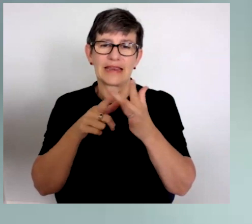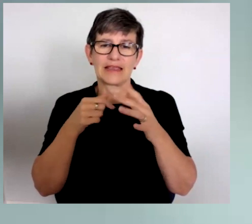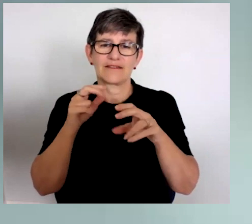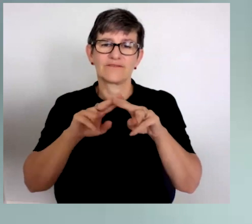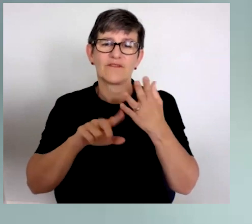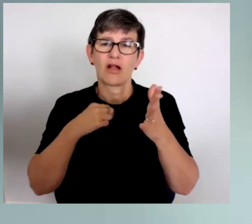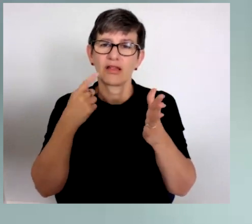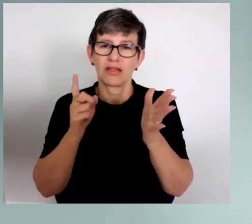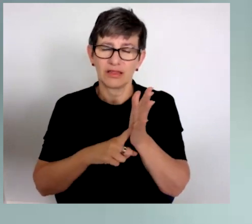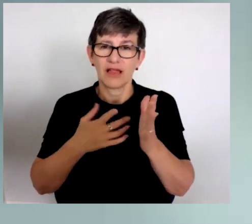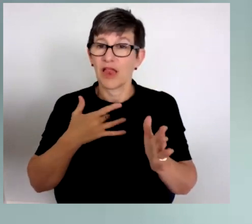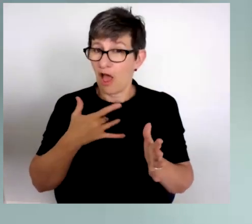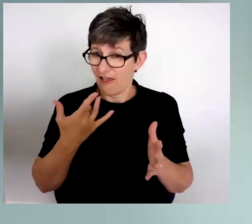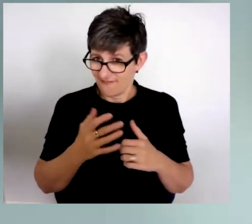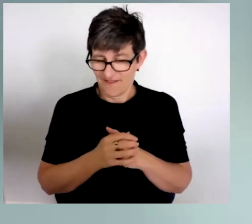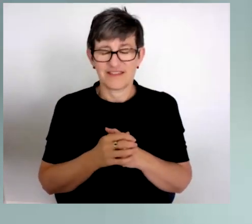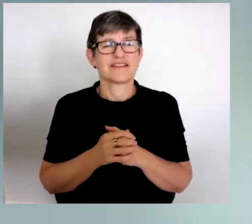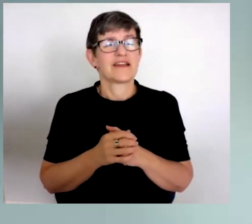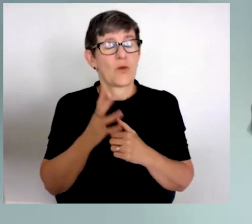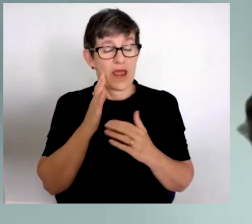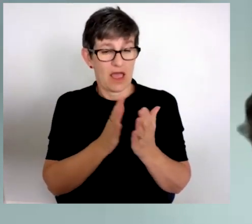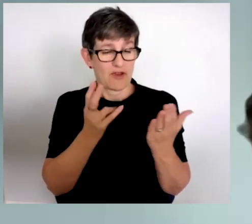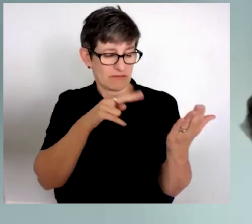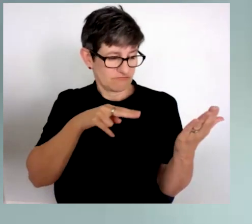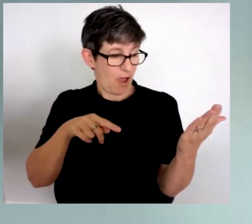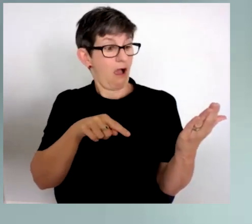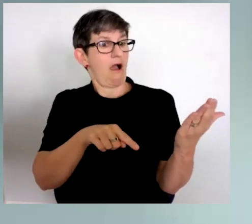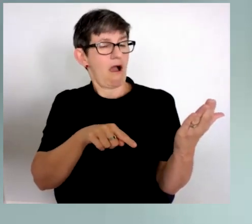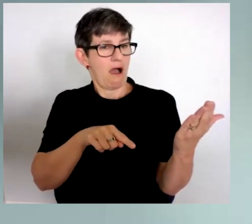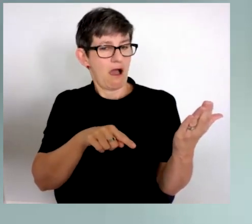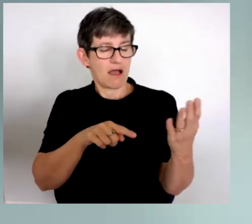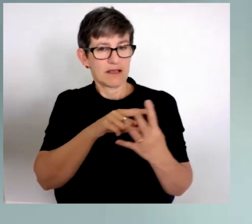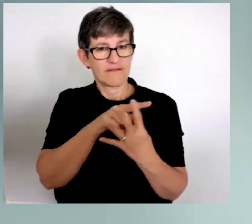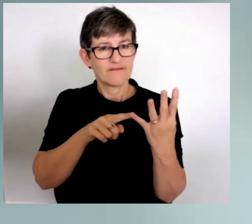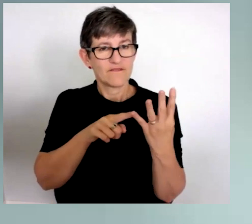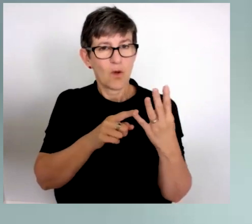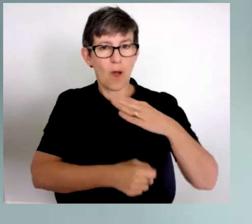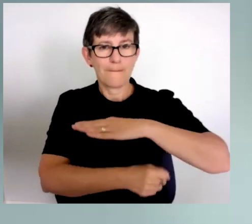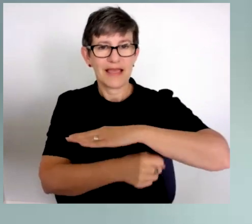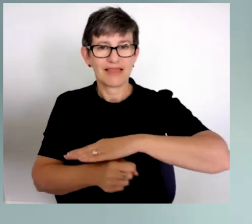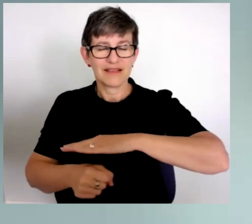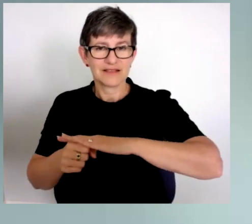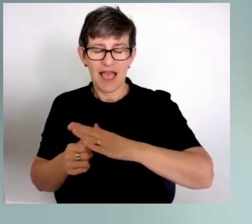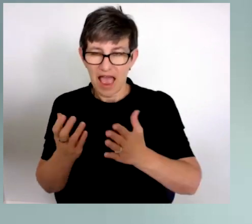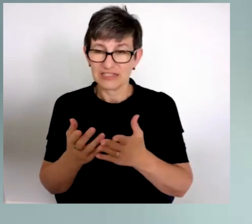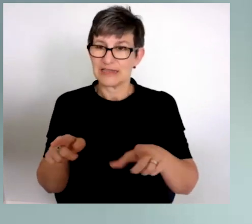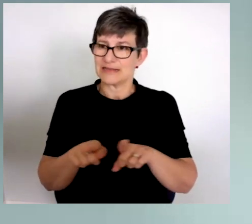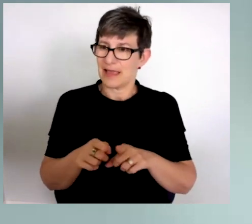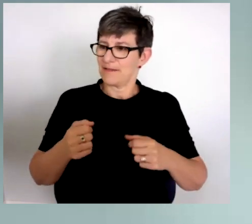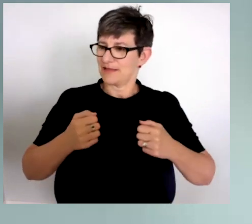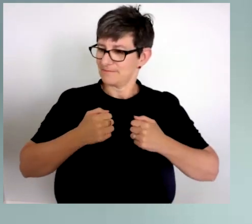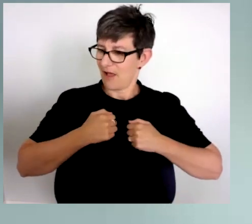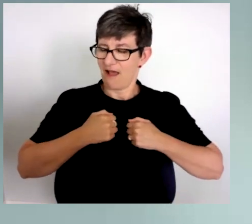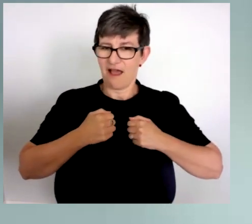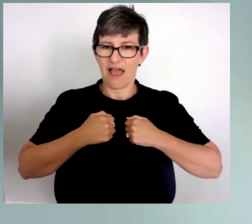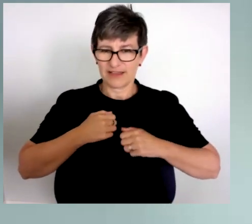And when I read this book, it really struck me that these are actually the four pillars that keep me and probably many